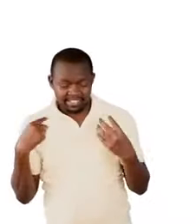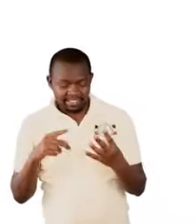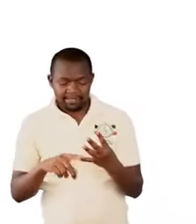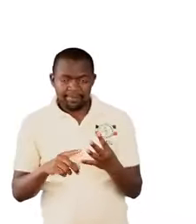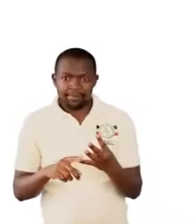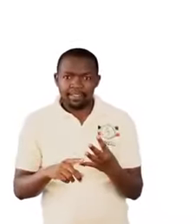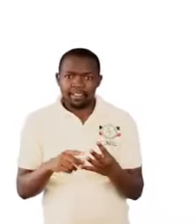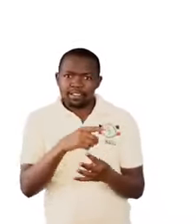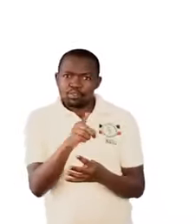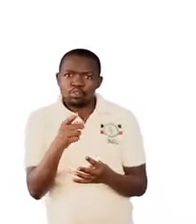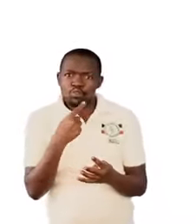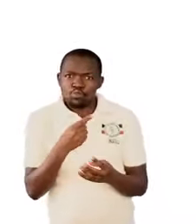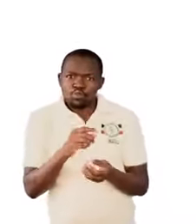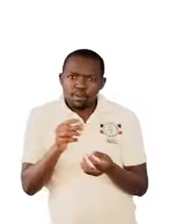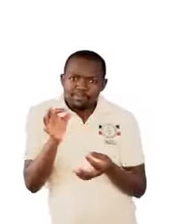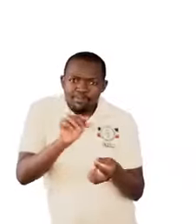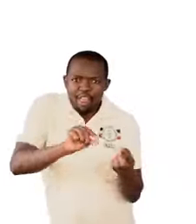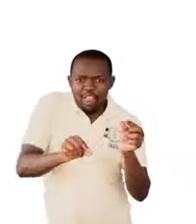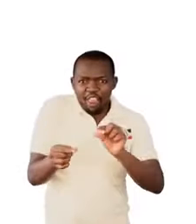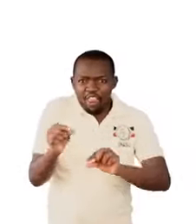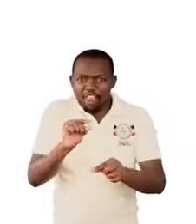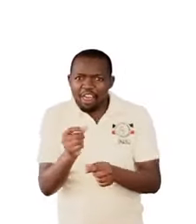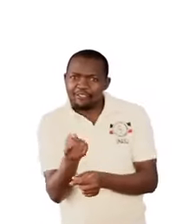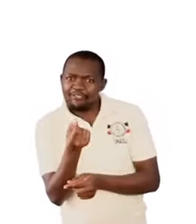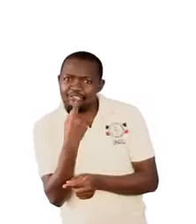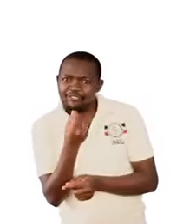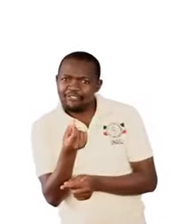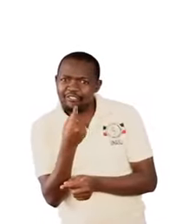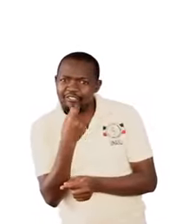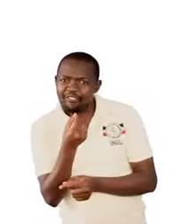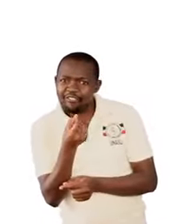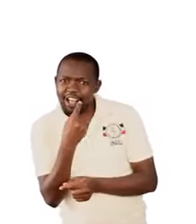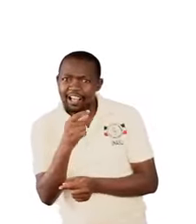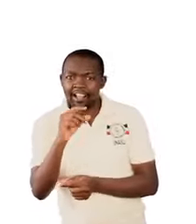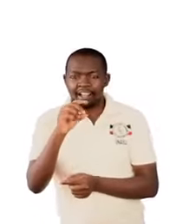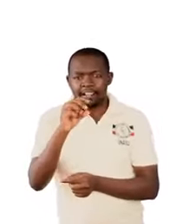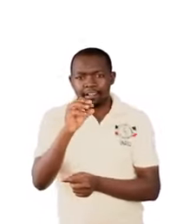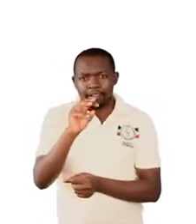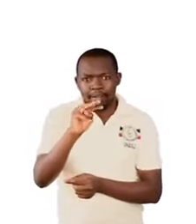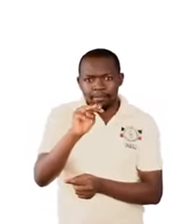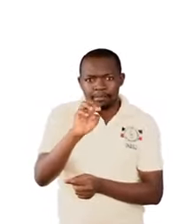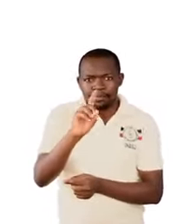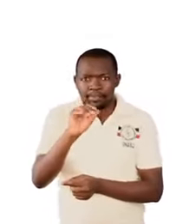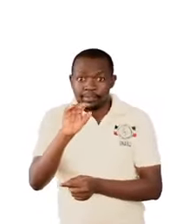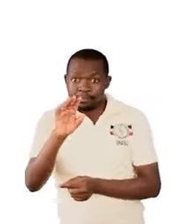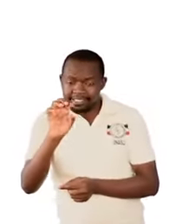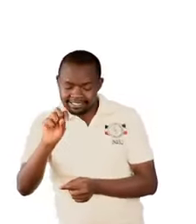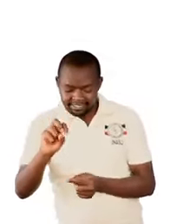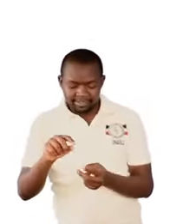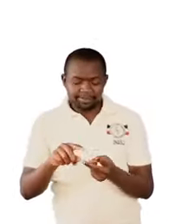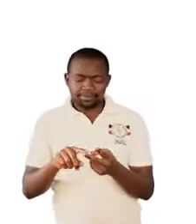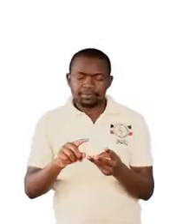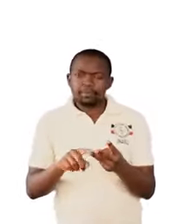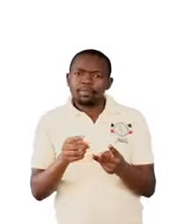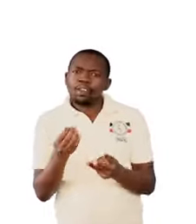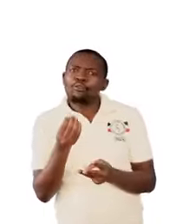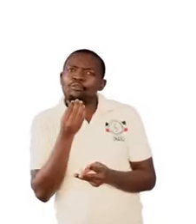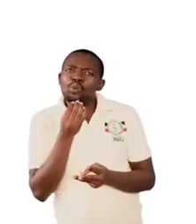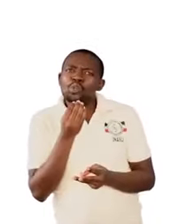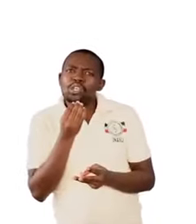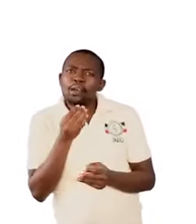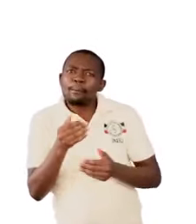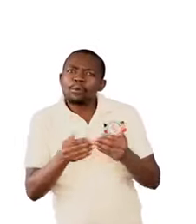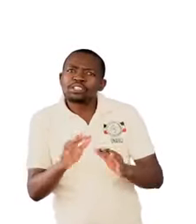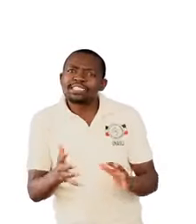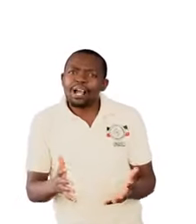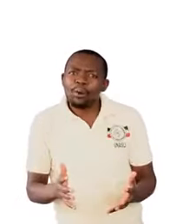those who process our food, those who process the water we use,